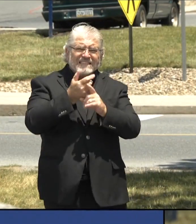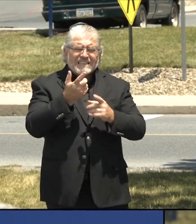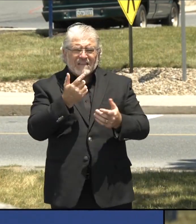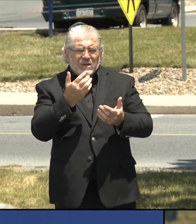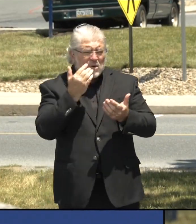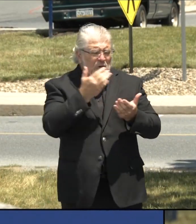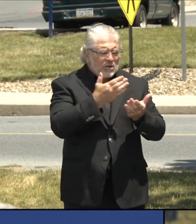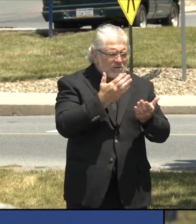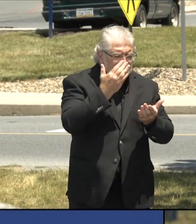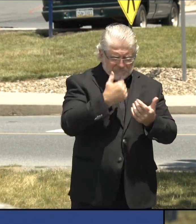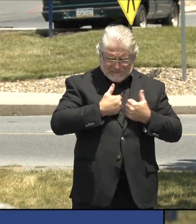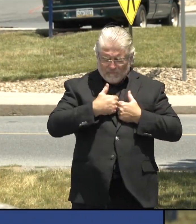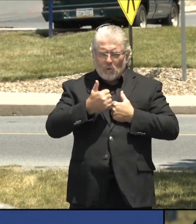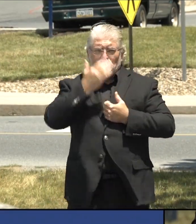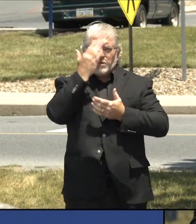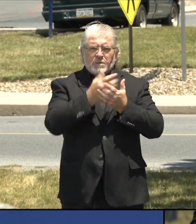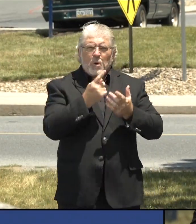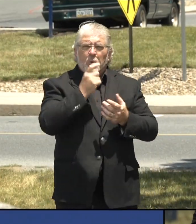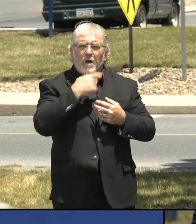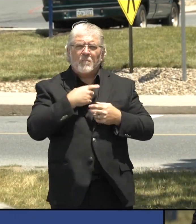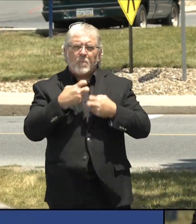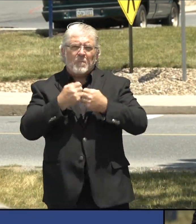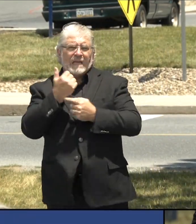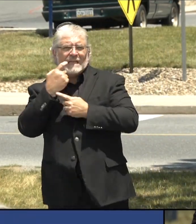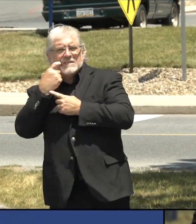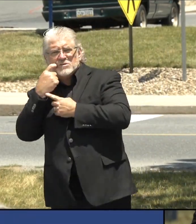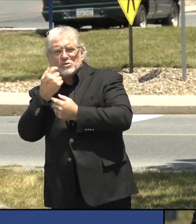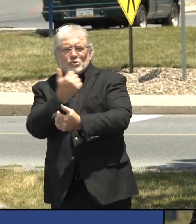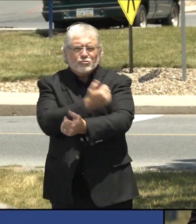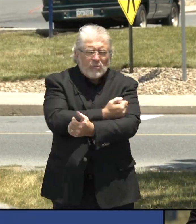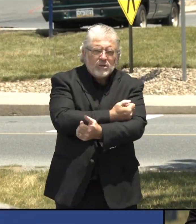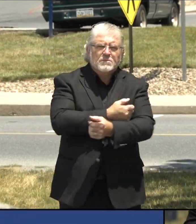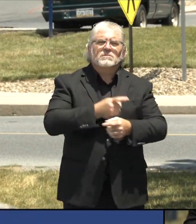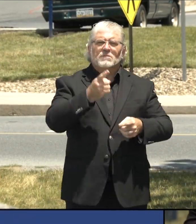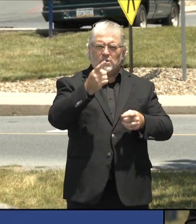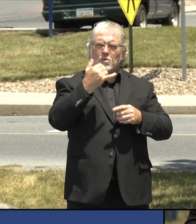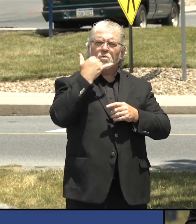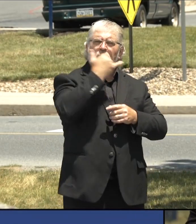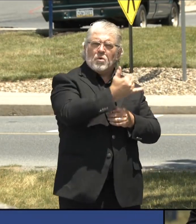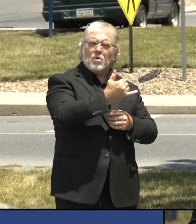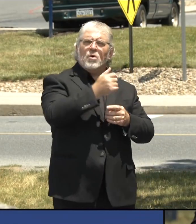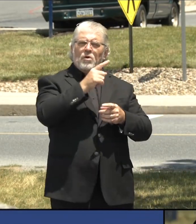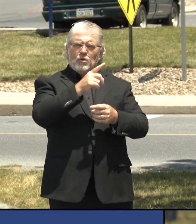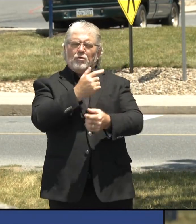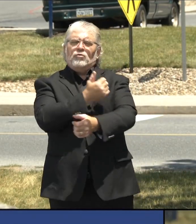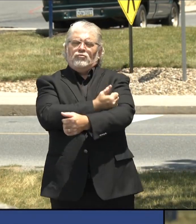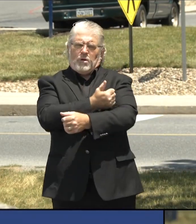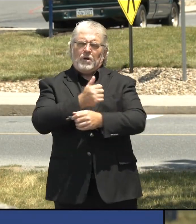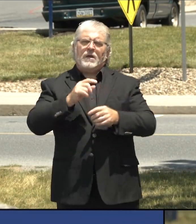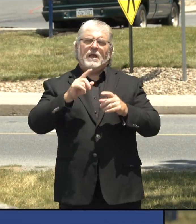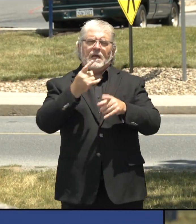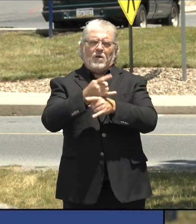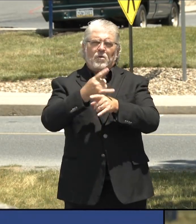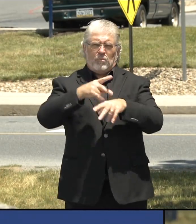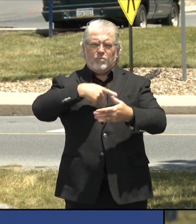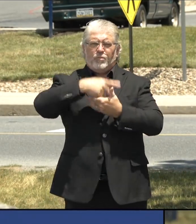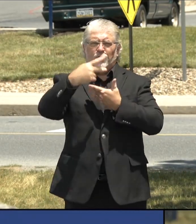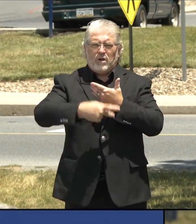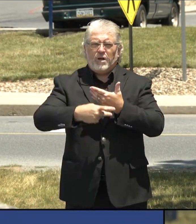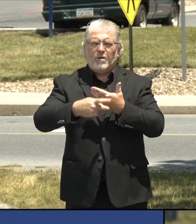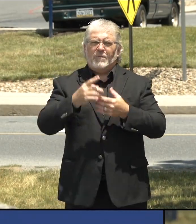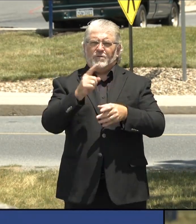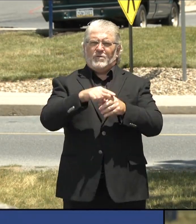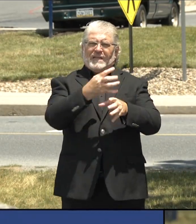help with a substance use disorder, please call the Department of Drug and Alcohol Programs Get Help Now hotline